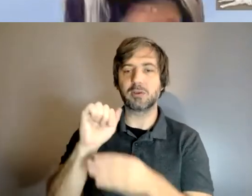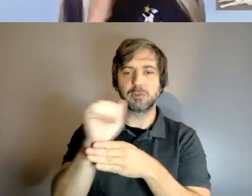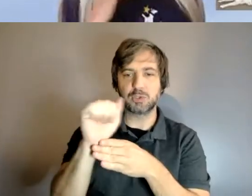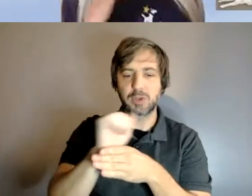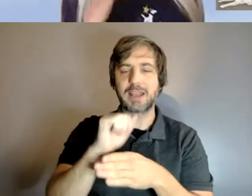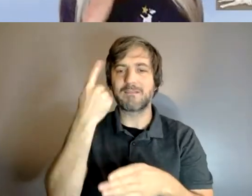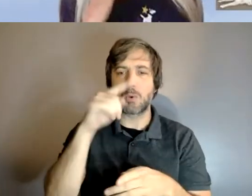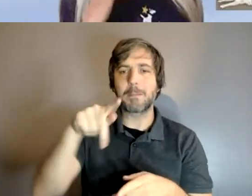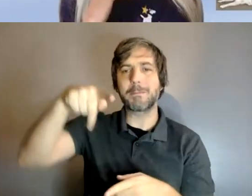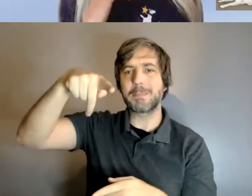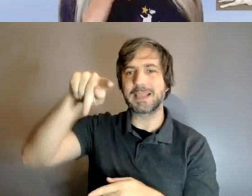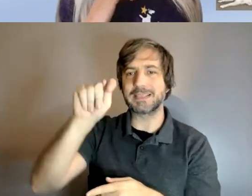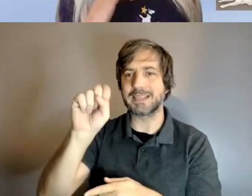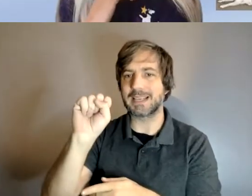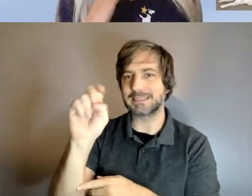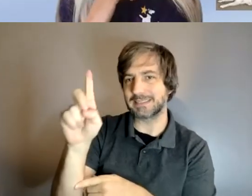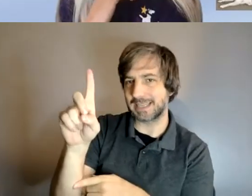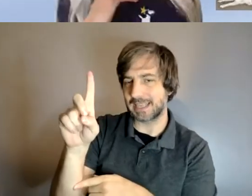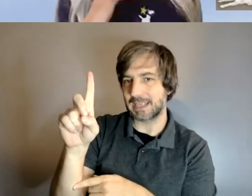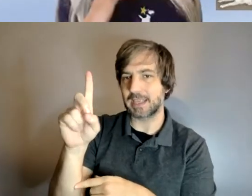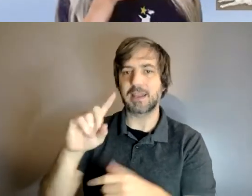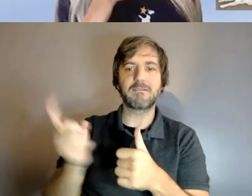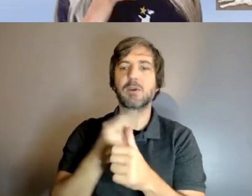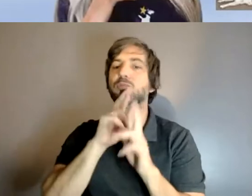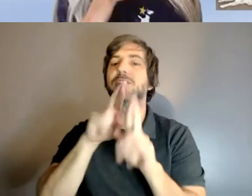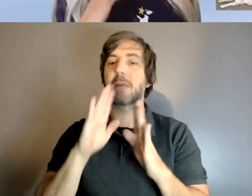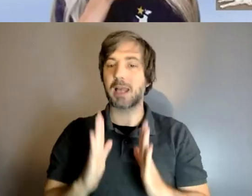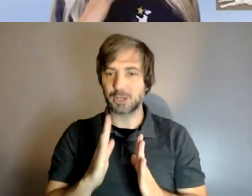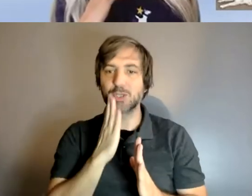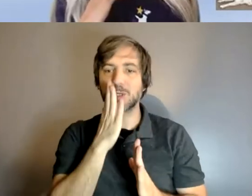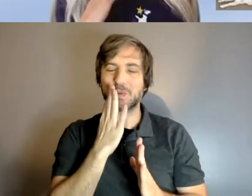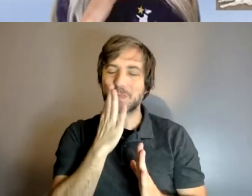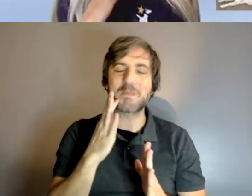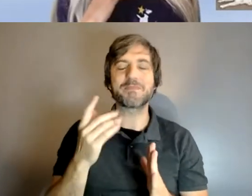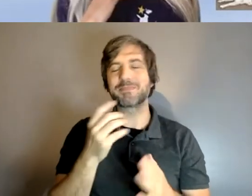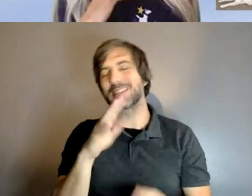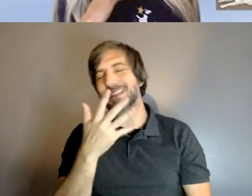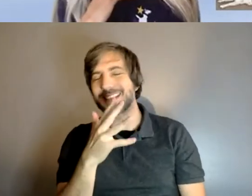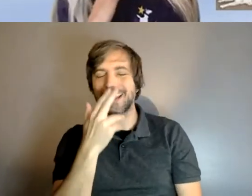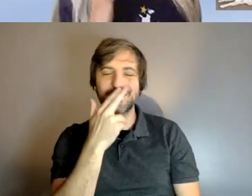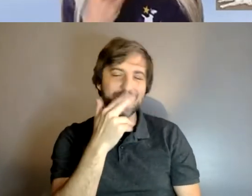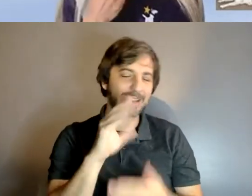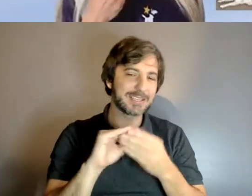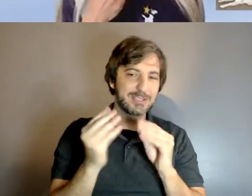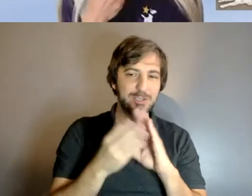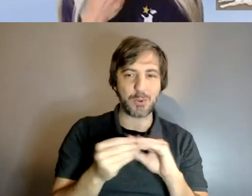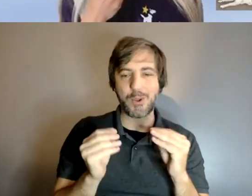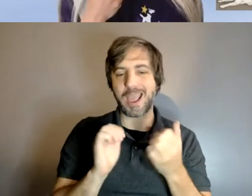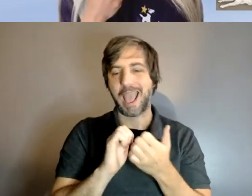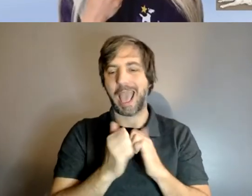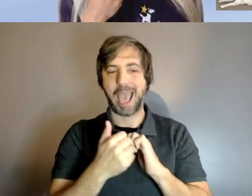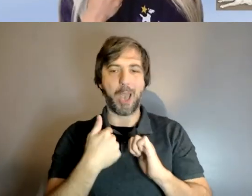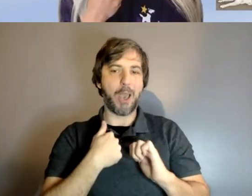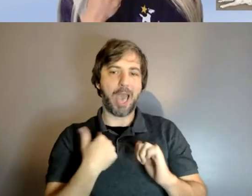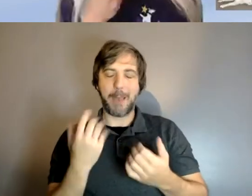first responders at no cost to them and it's kind of a funny story how i i came upon